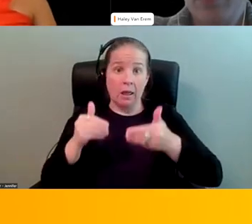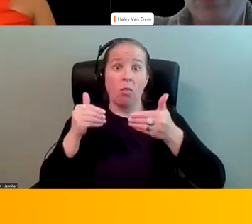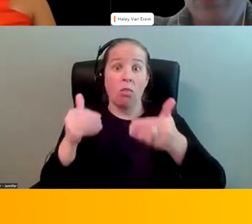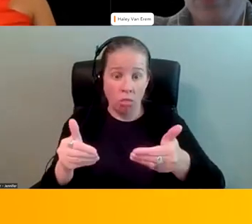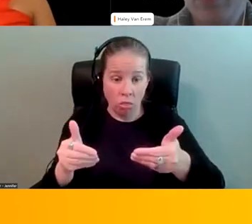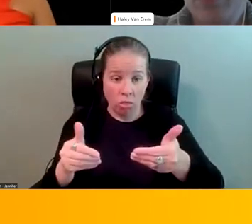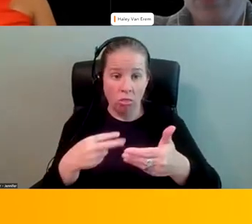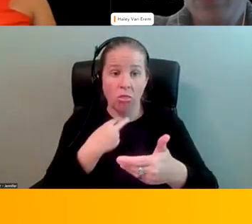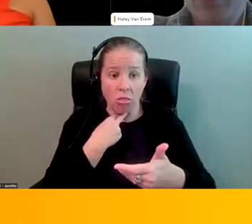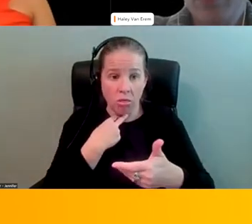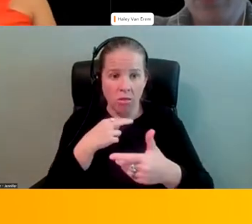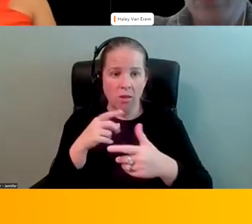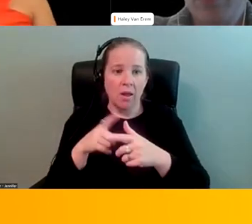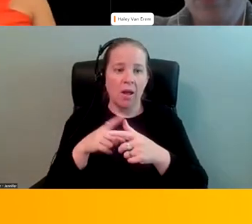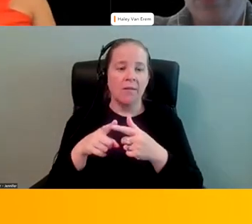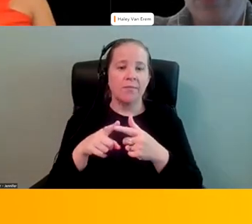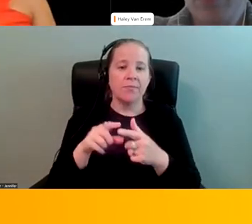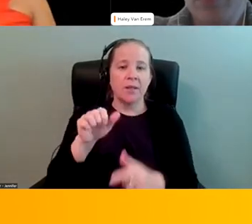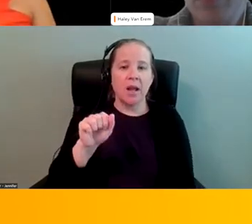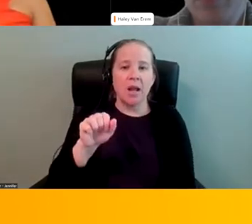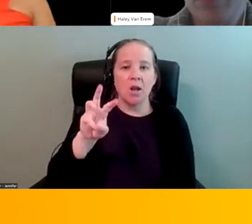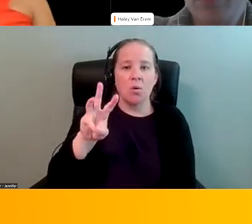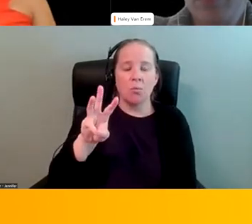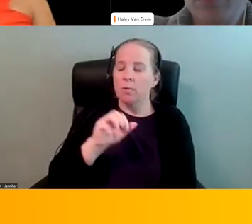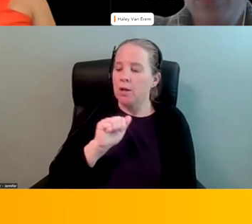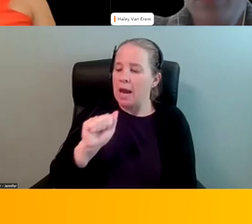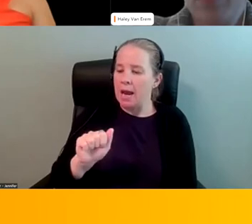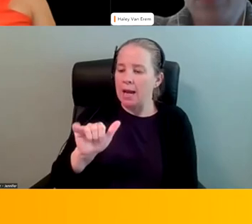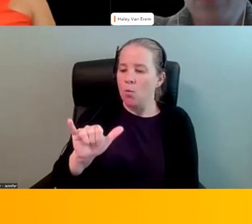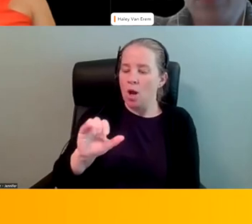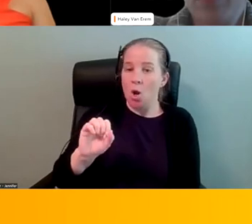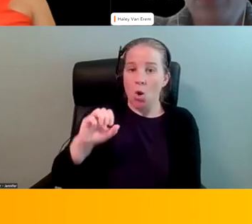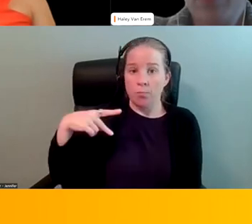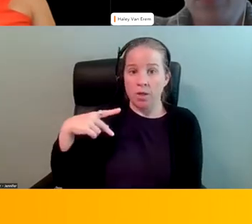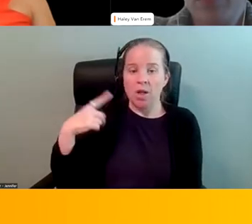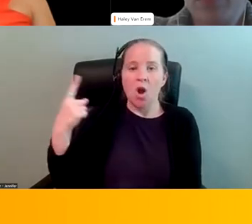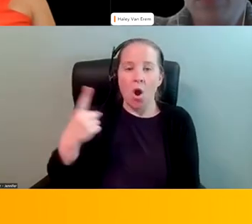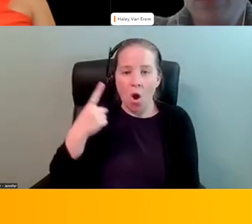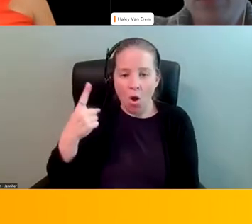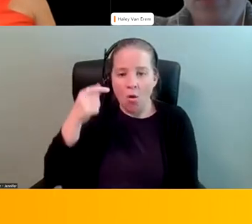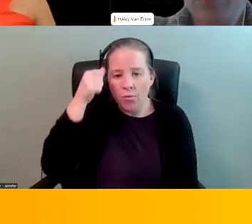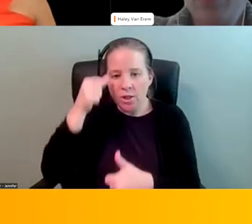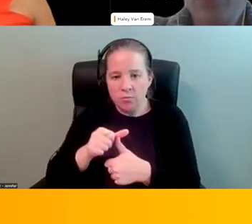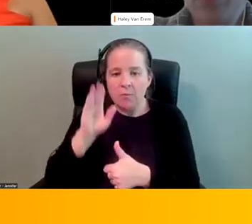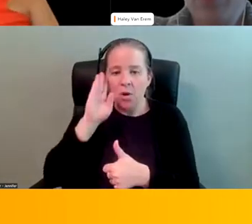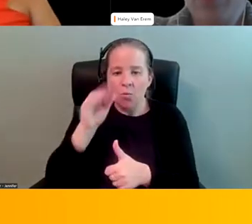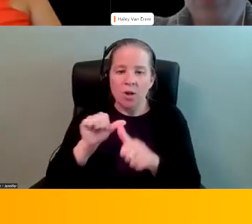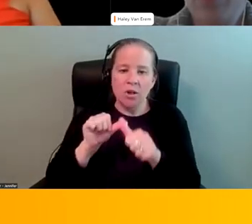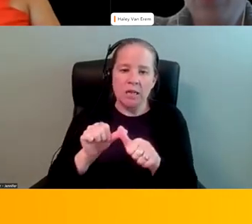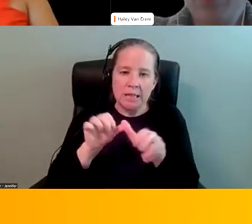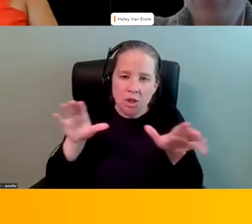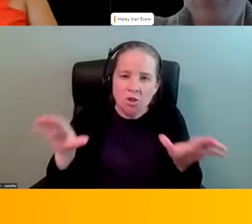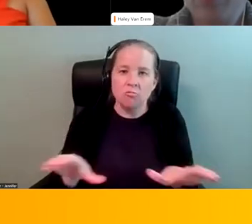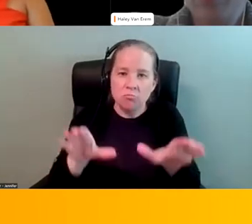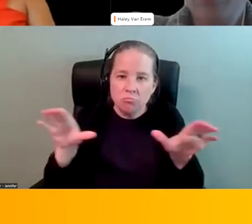Um, and just a YLP always having in their mind. we will continue to move forward. We never stopped. Even